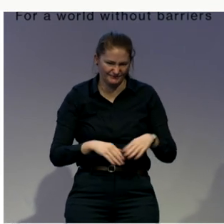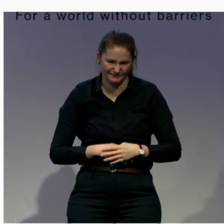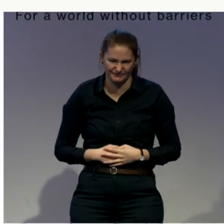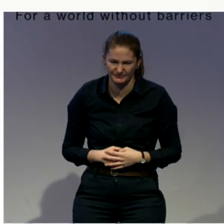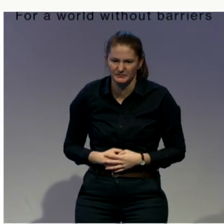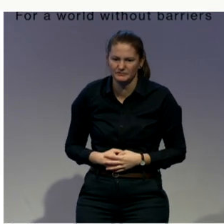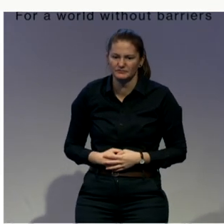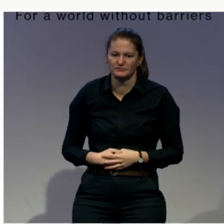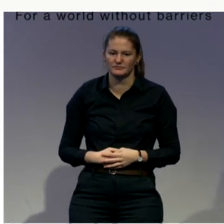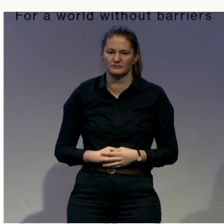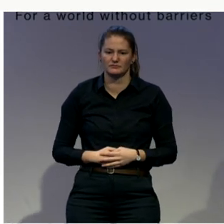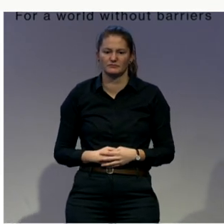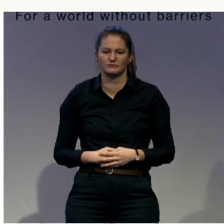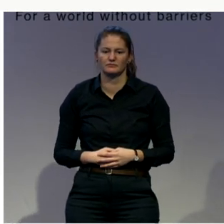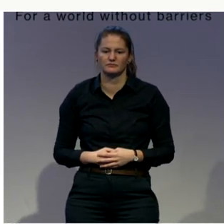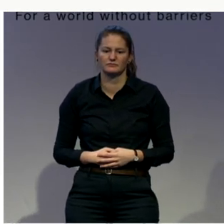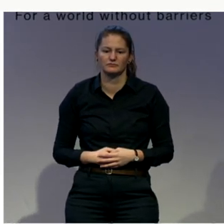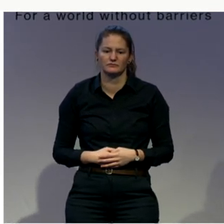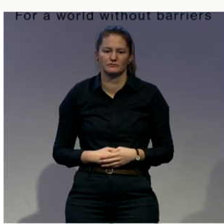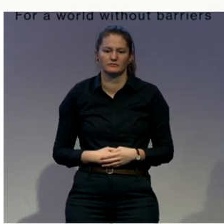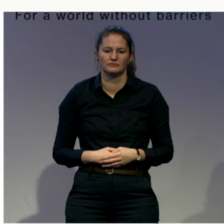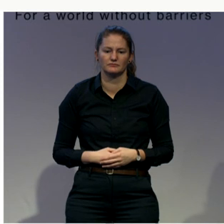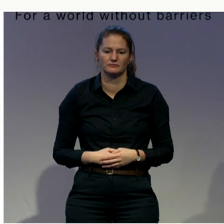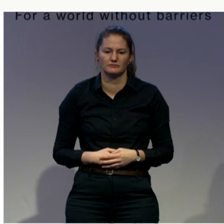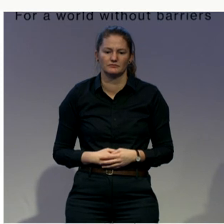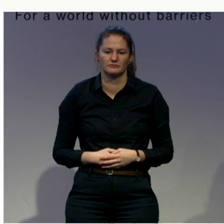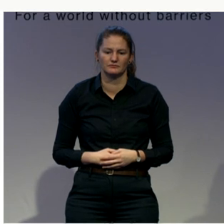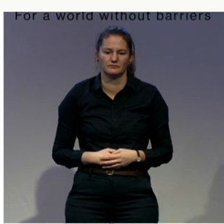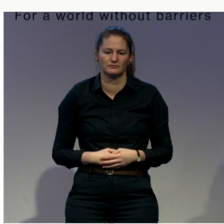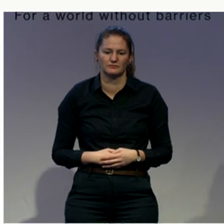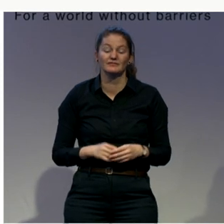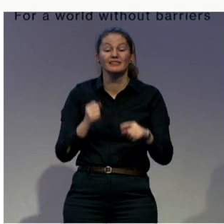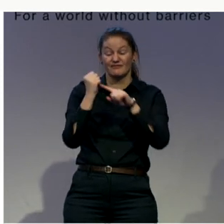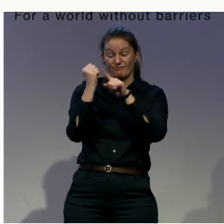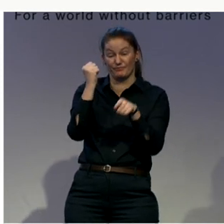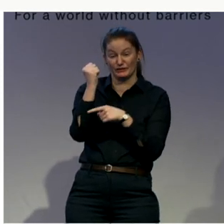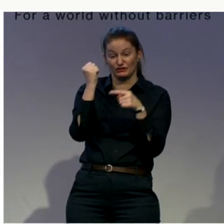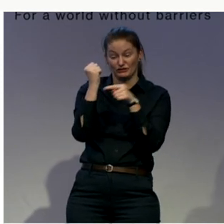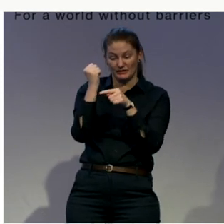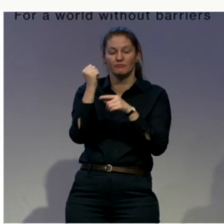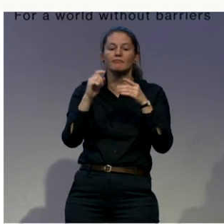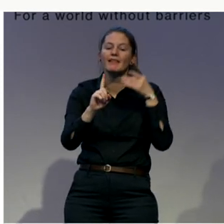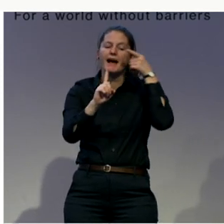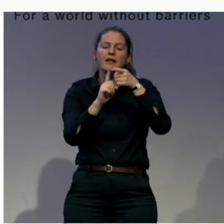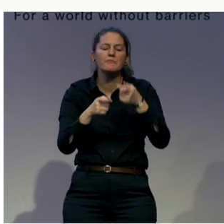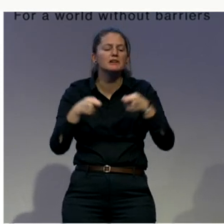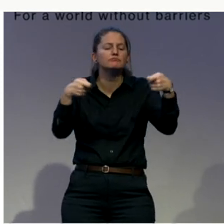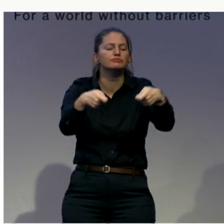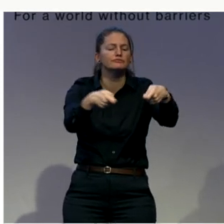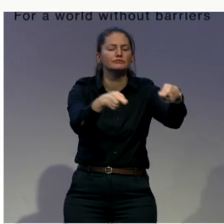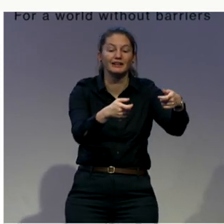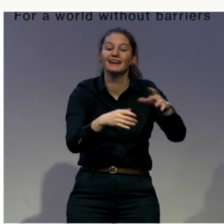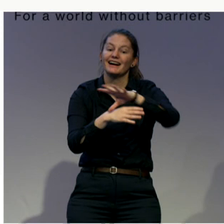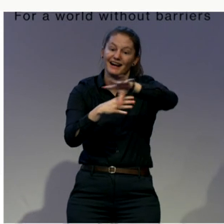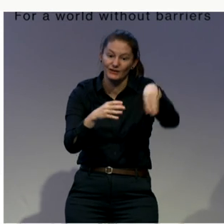inclusive budgeting approaches, and this will help to ensure that the needs of persons with disabilities that need to be taken care